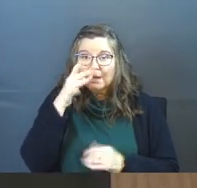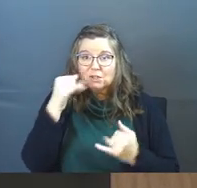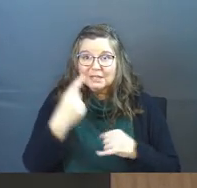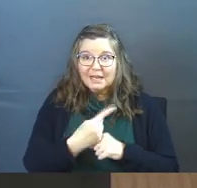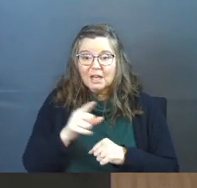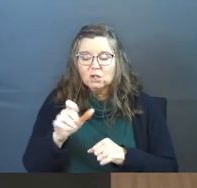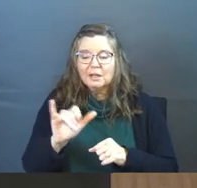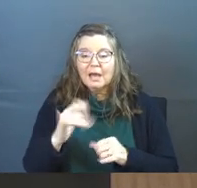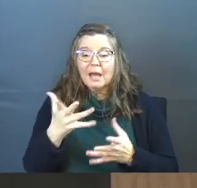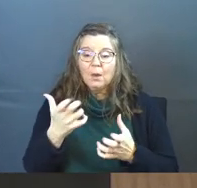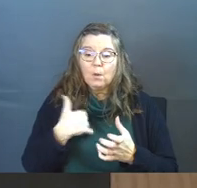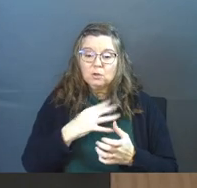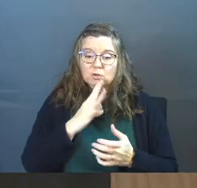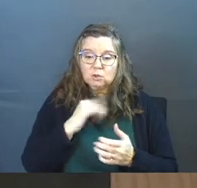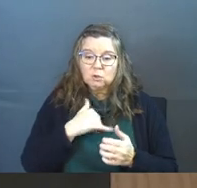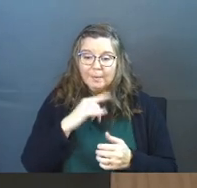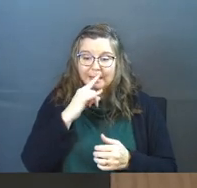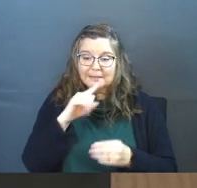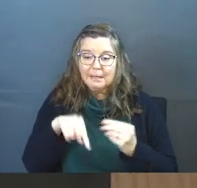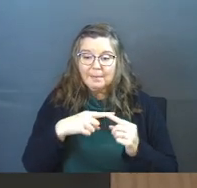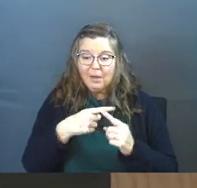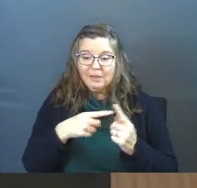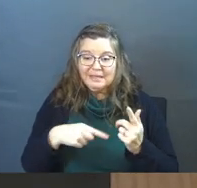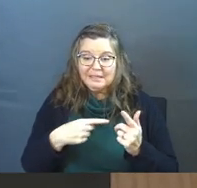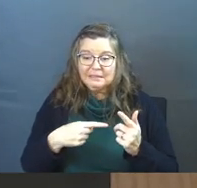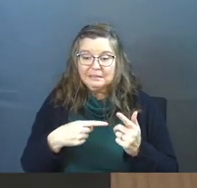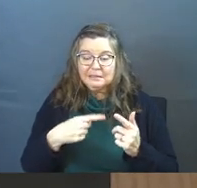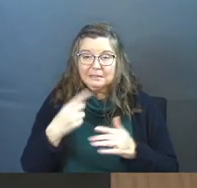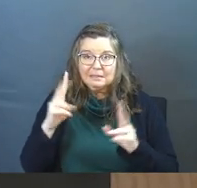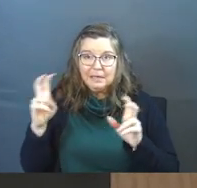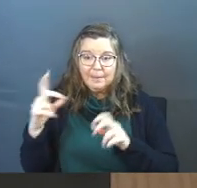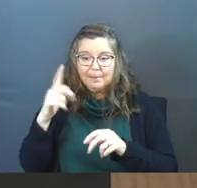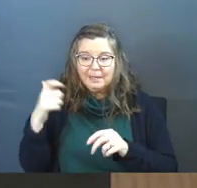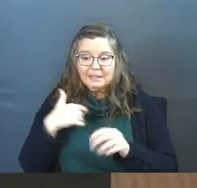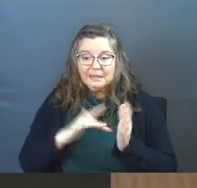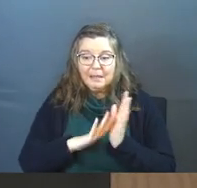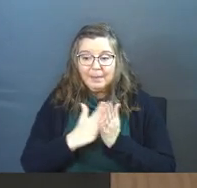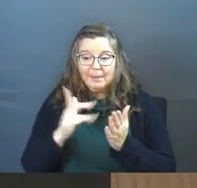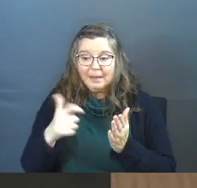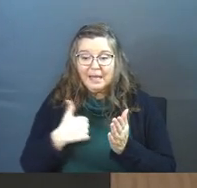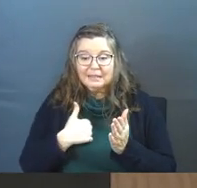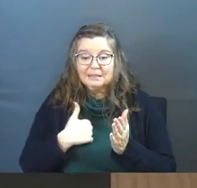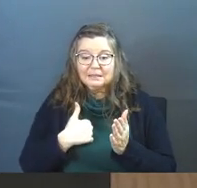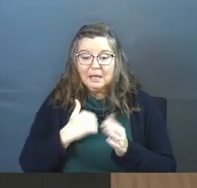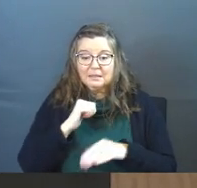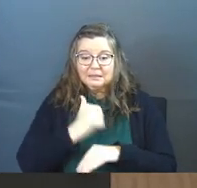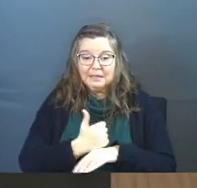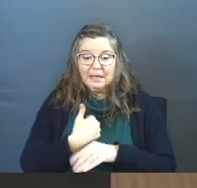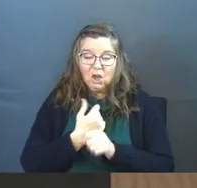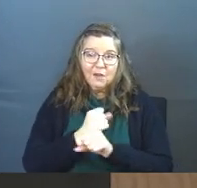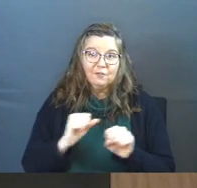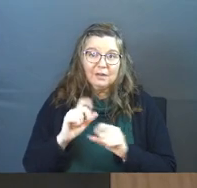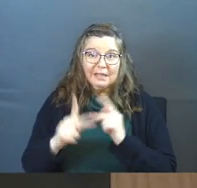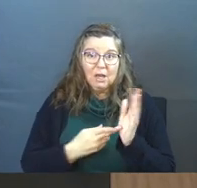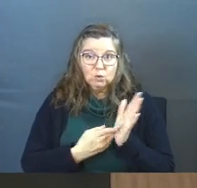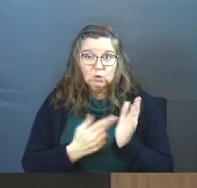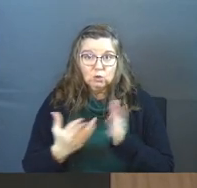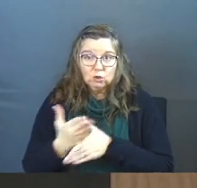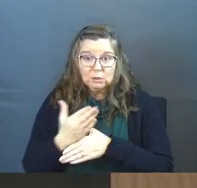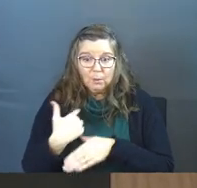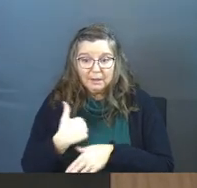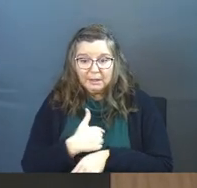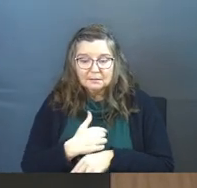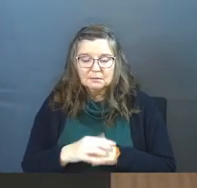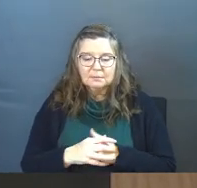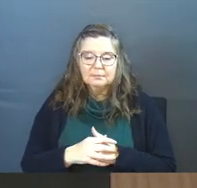parent today and you're like, I would like to talk to my kids about these highly charged topics because the Bible has some setting us free kind of truth to share